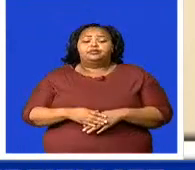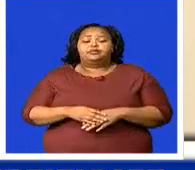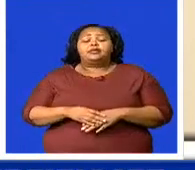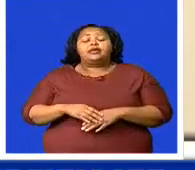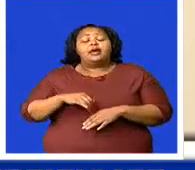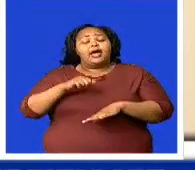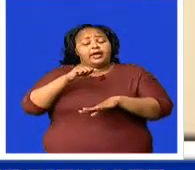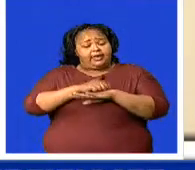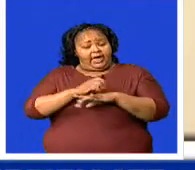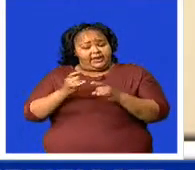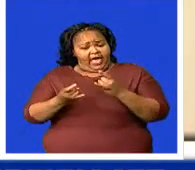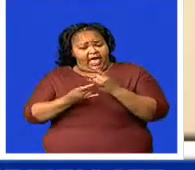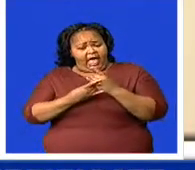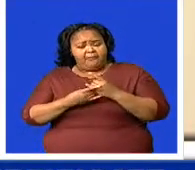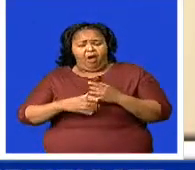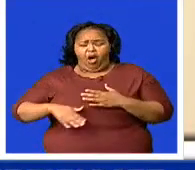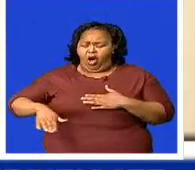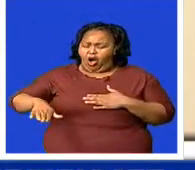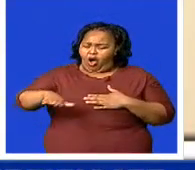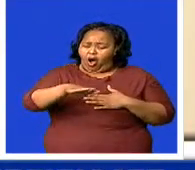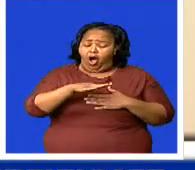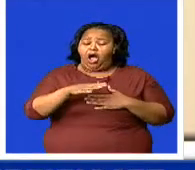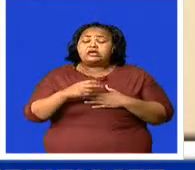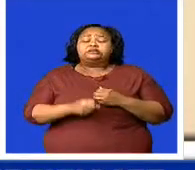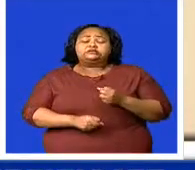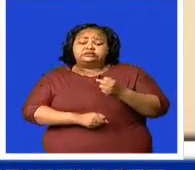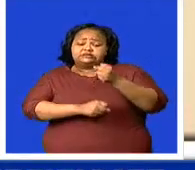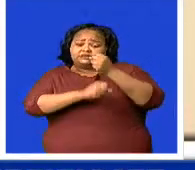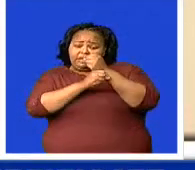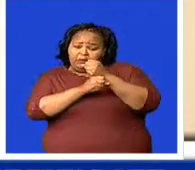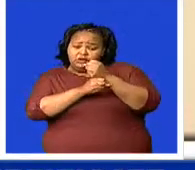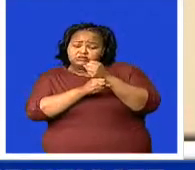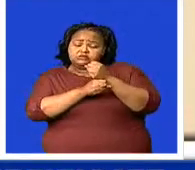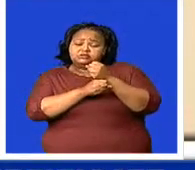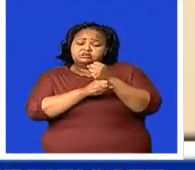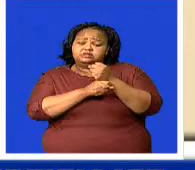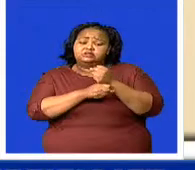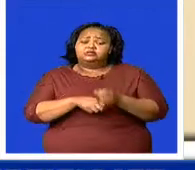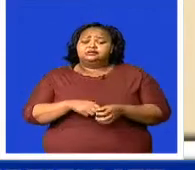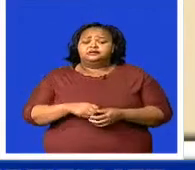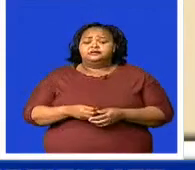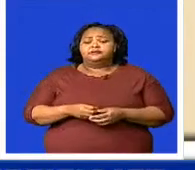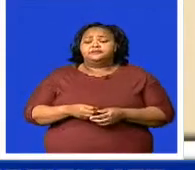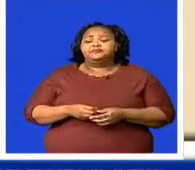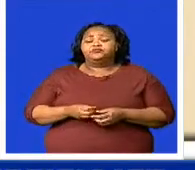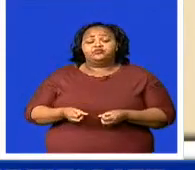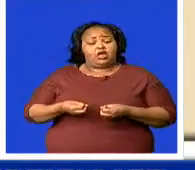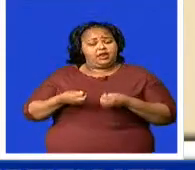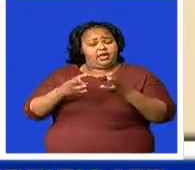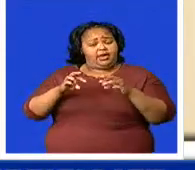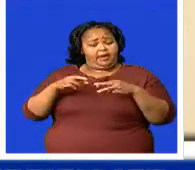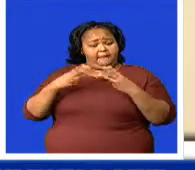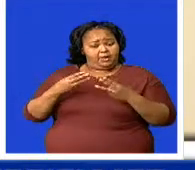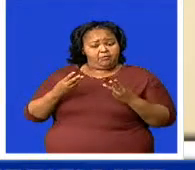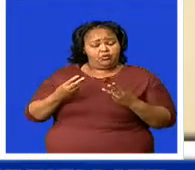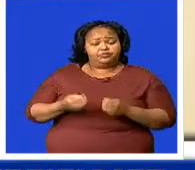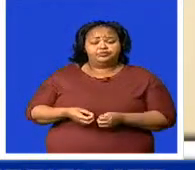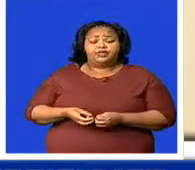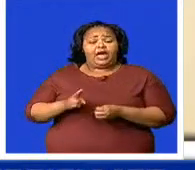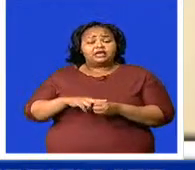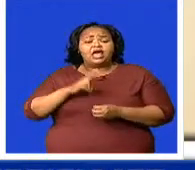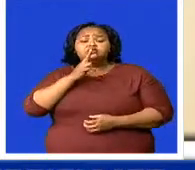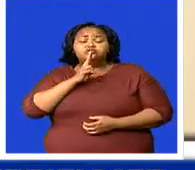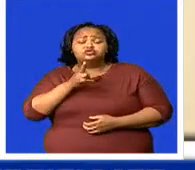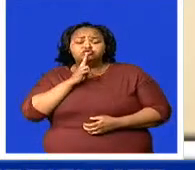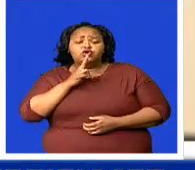support whatever means we need to give out and making sure that